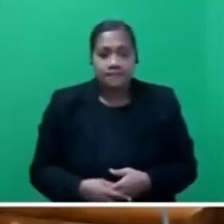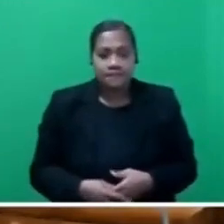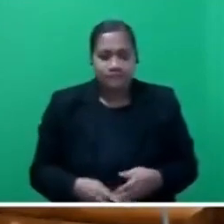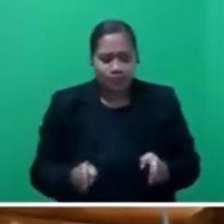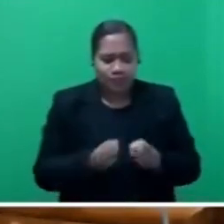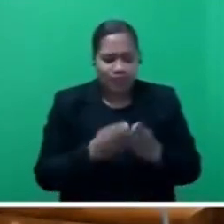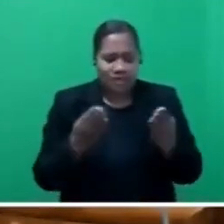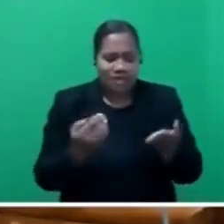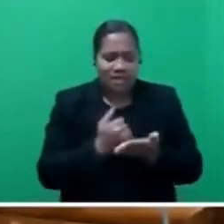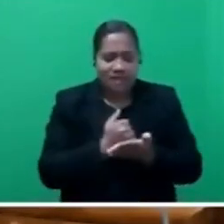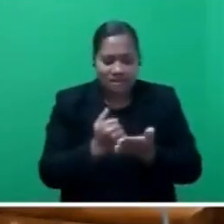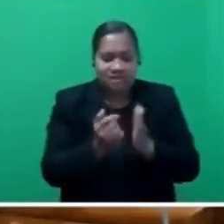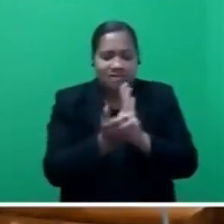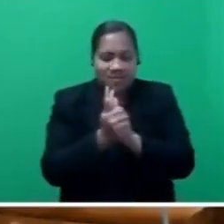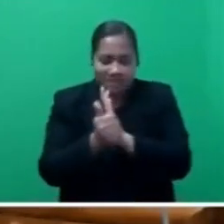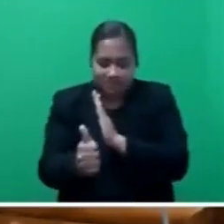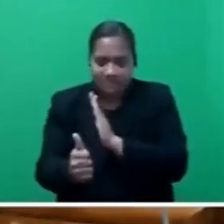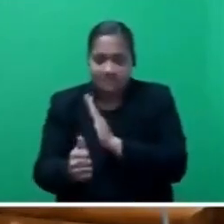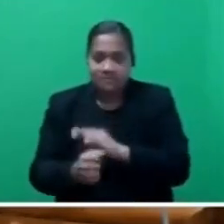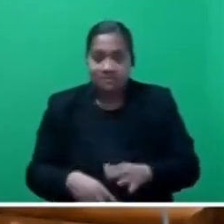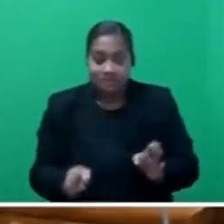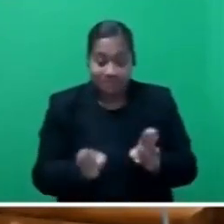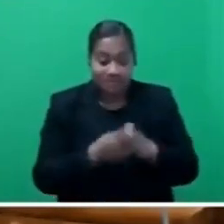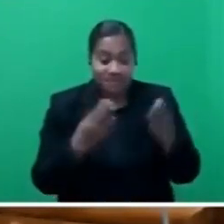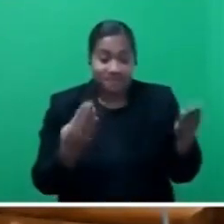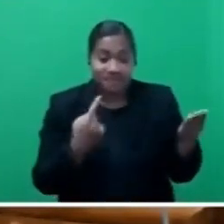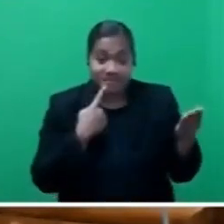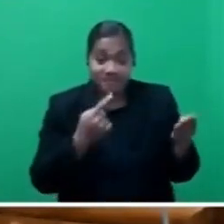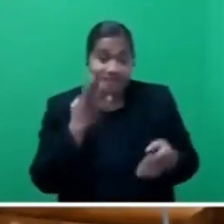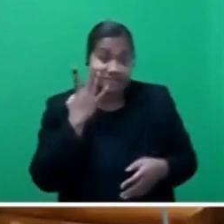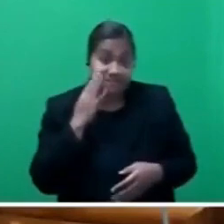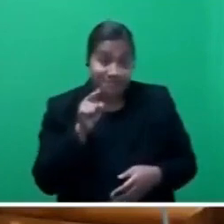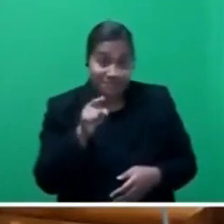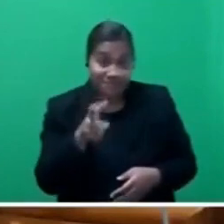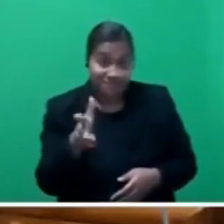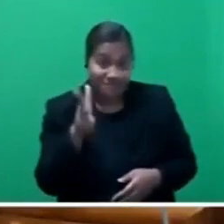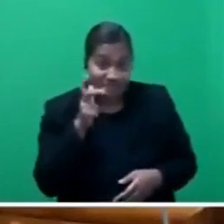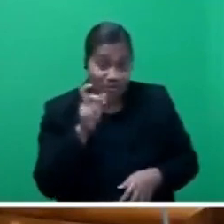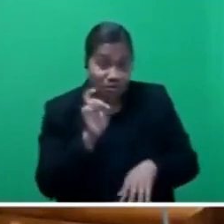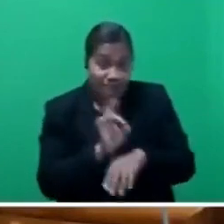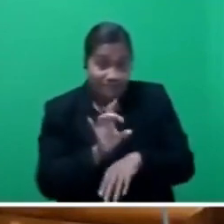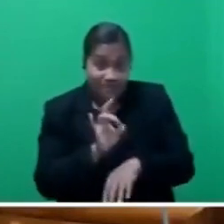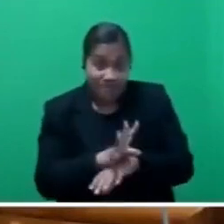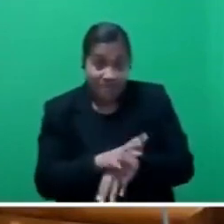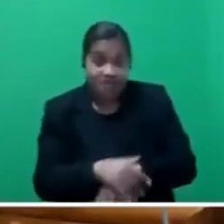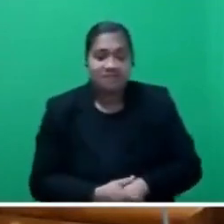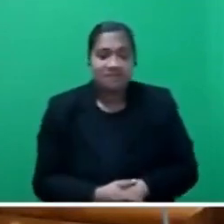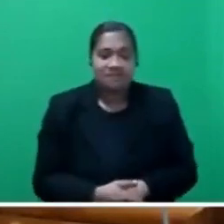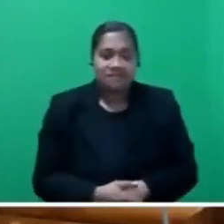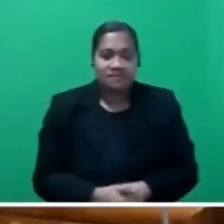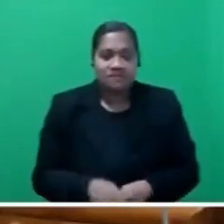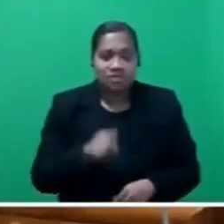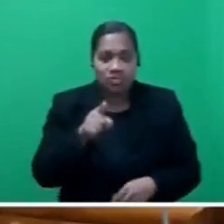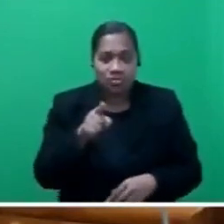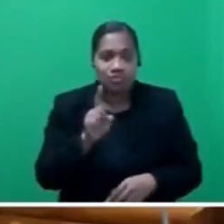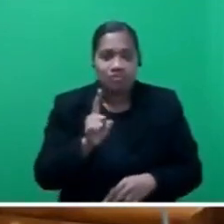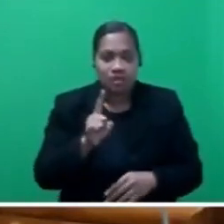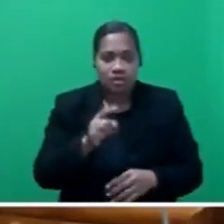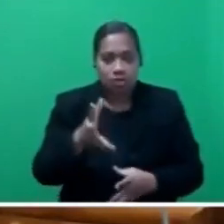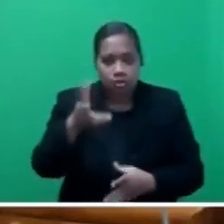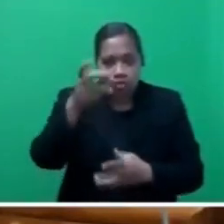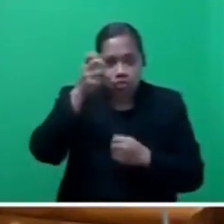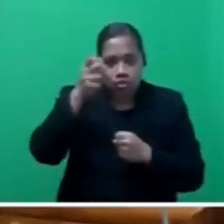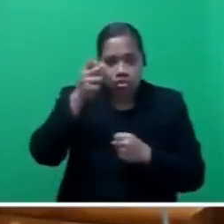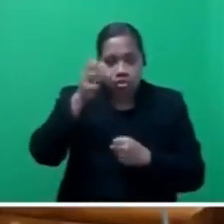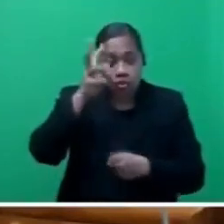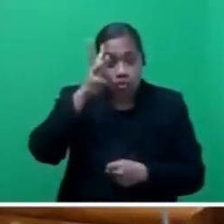It's also a skill, Mr Speaker, sir. And the Bible says that when you listen to advice, you gain wisdom in the future.